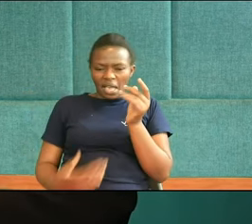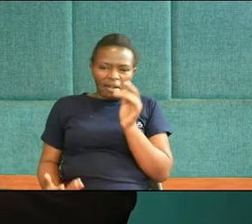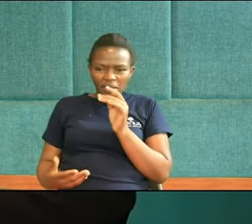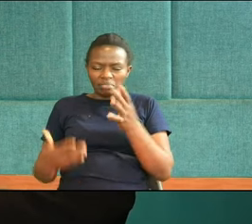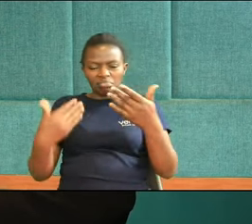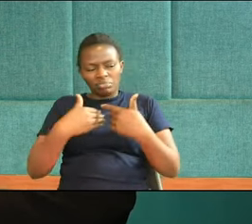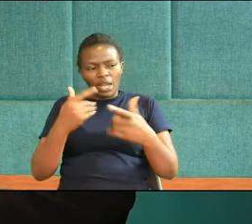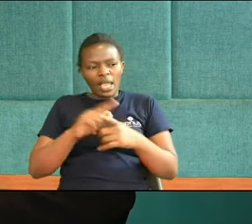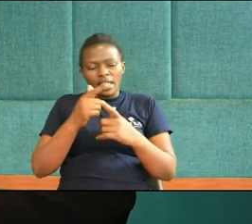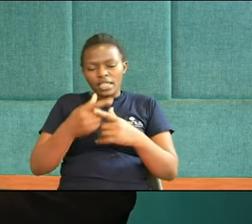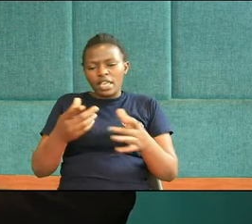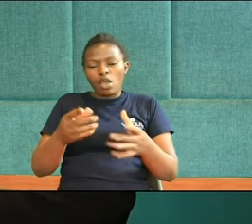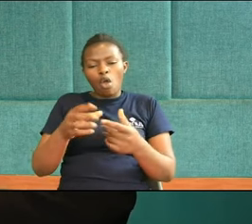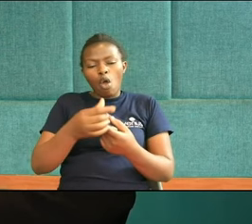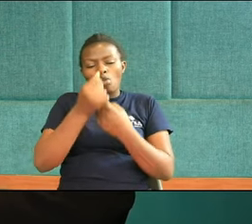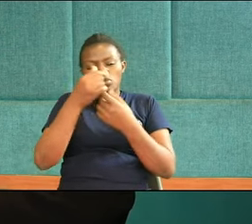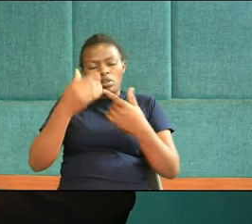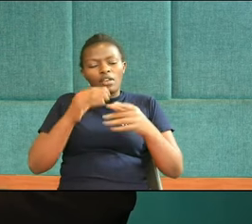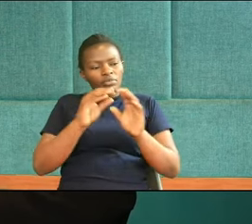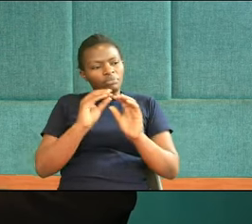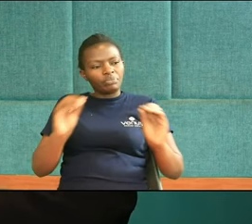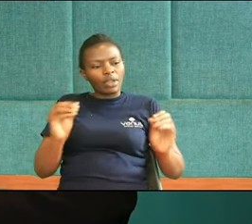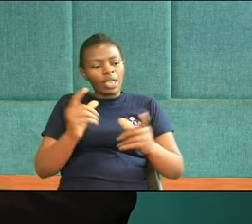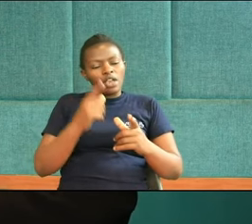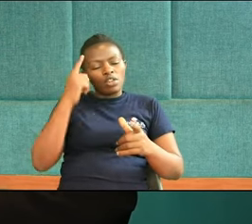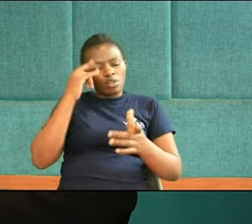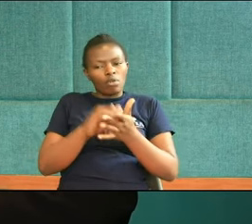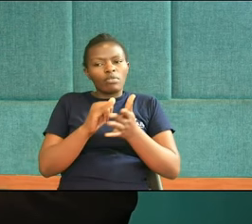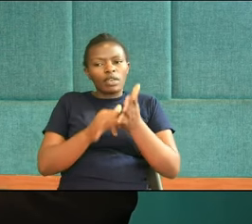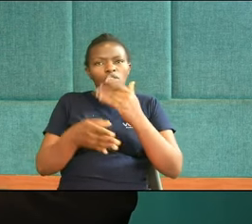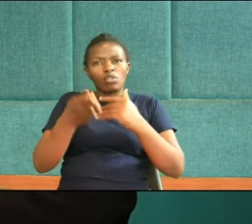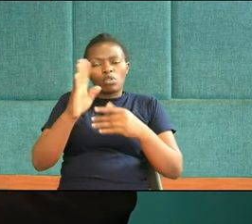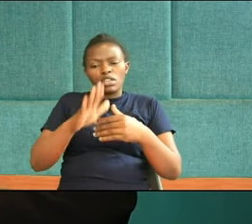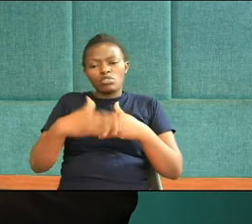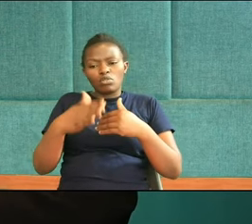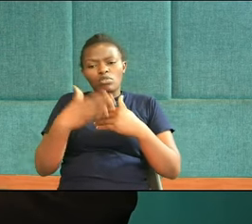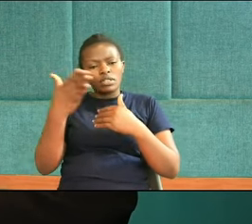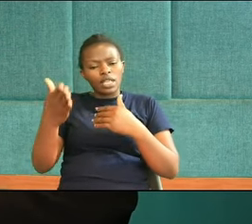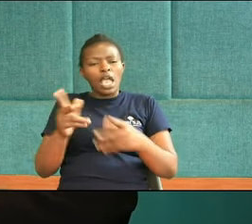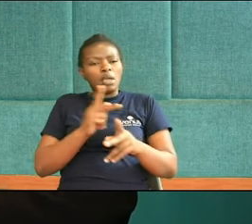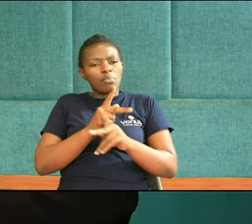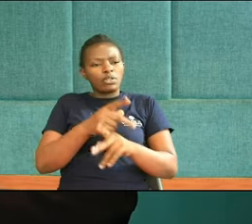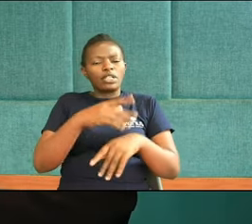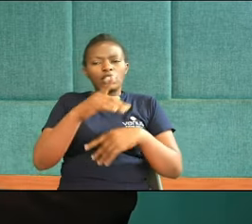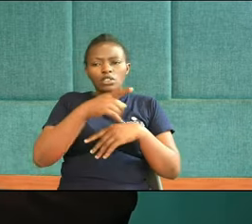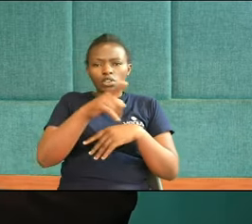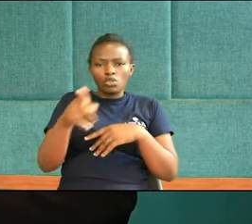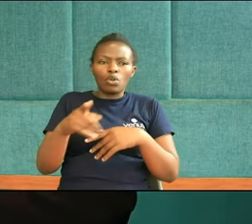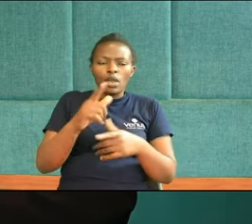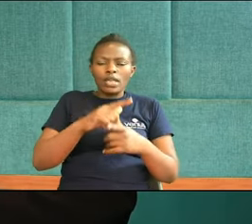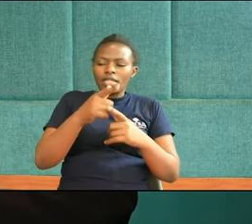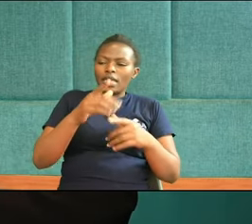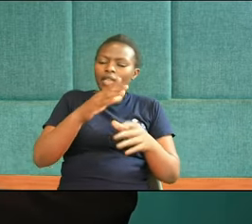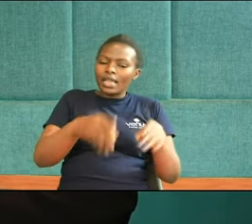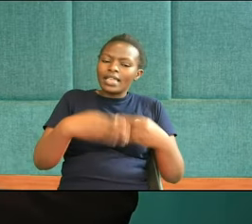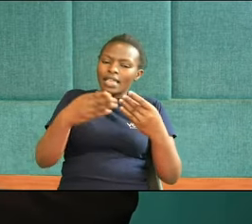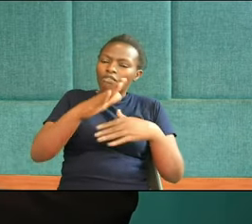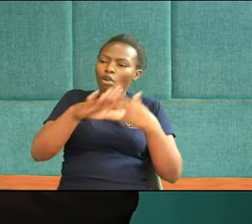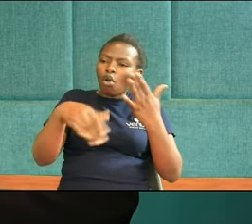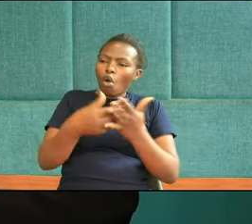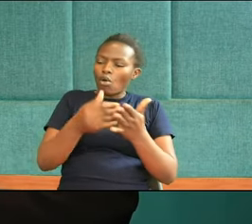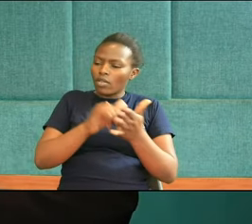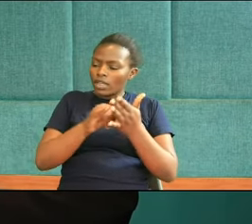Just know that God is always There And he Will protect you And he will Restore Whatever you have lost Or he will